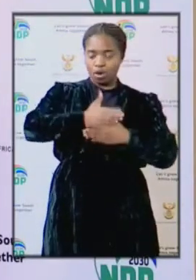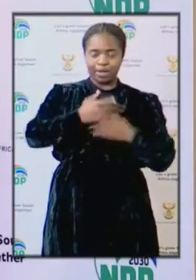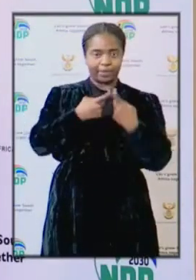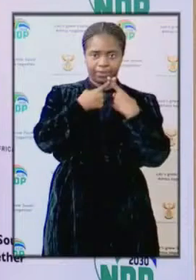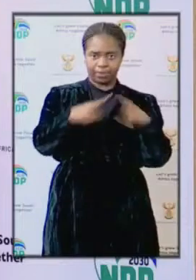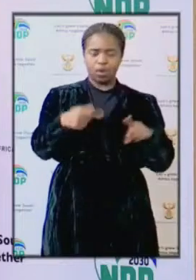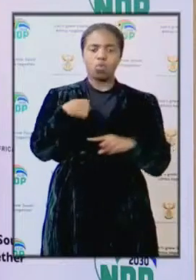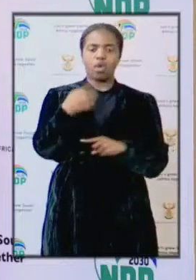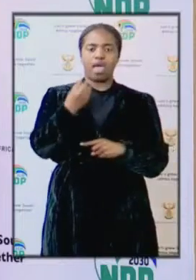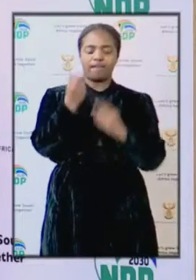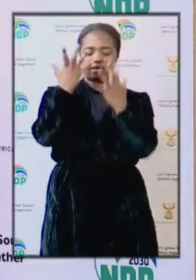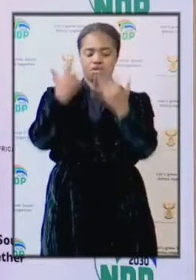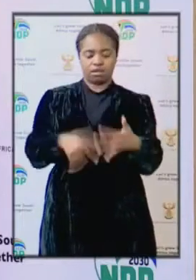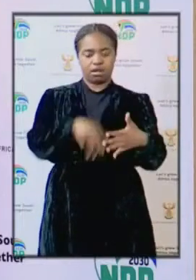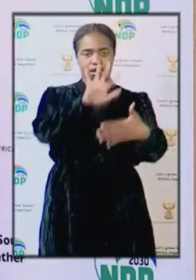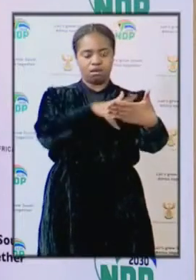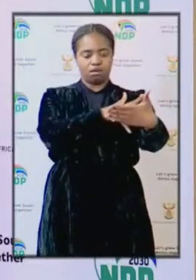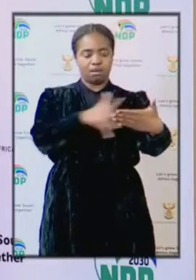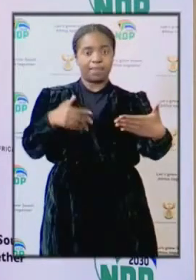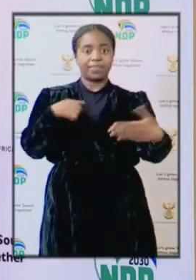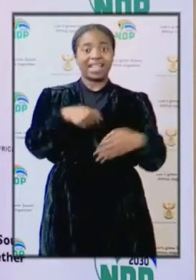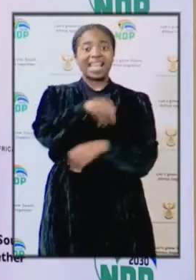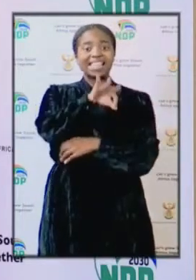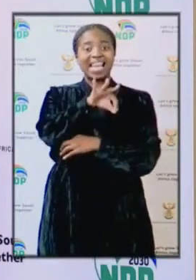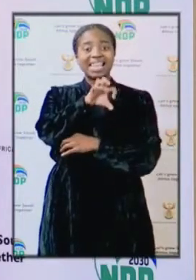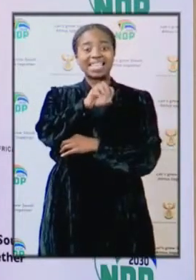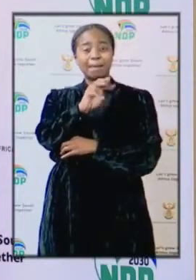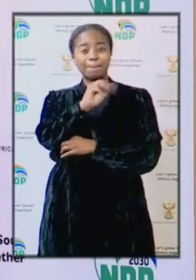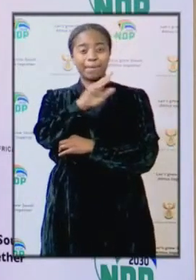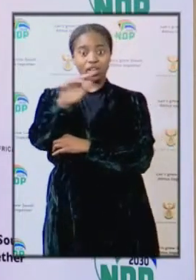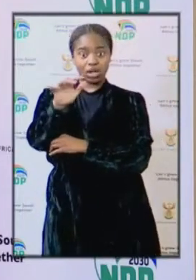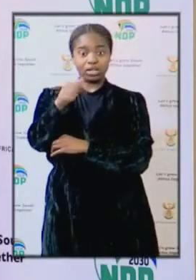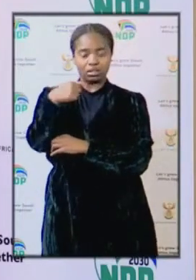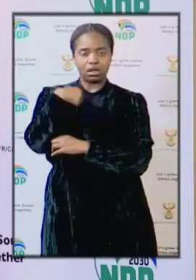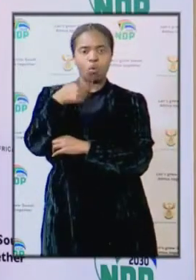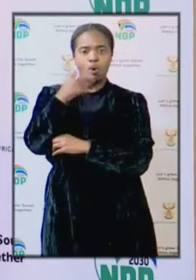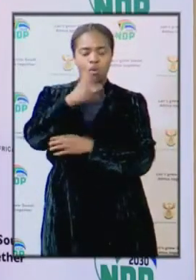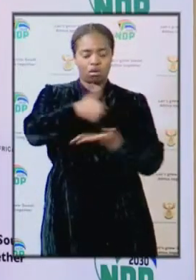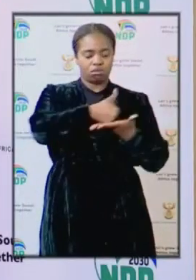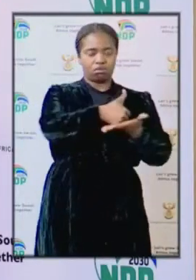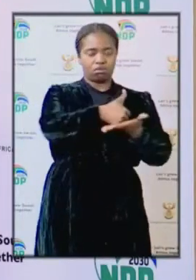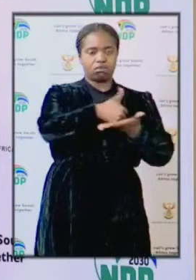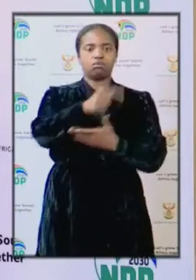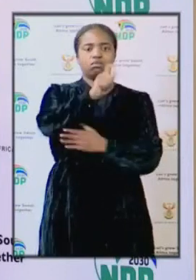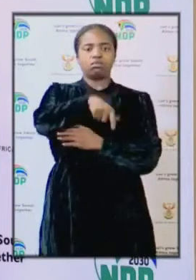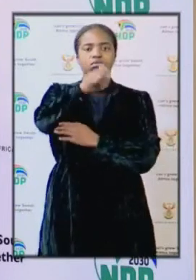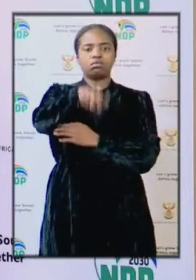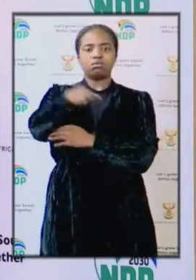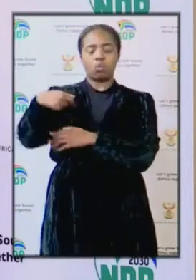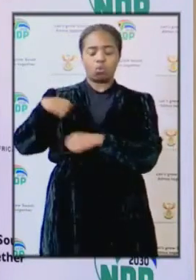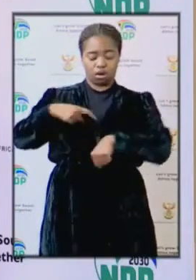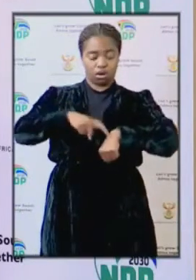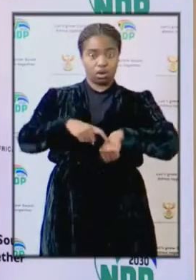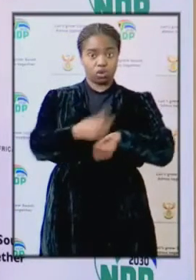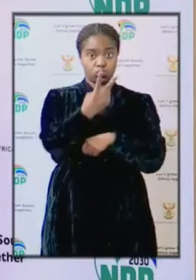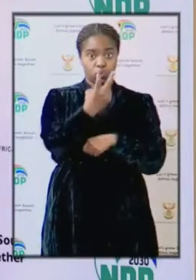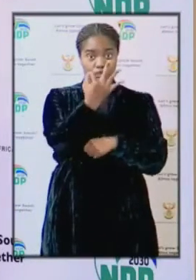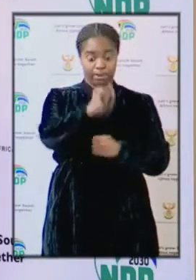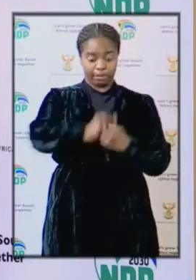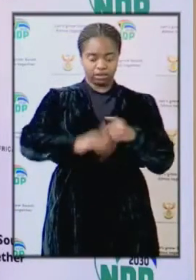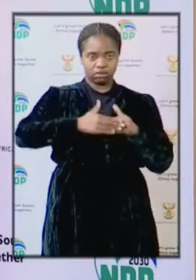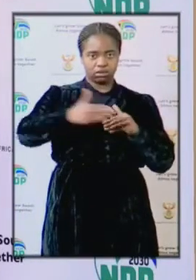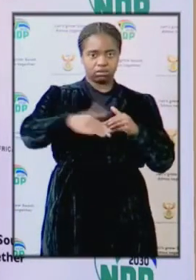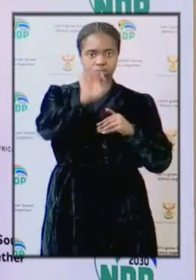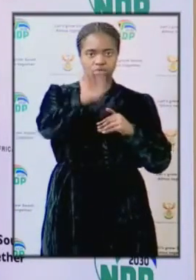guides. We have set aside a total of 30 million rands, which will provide financial relief over a period of two to three months